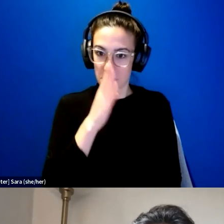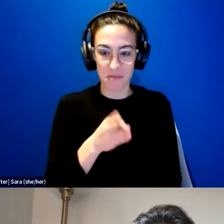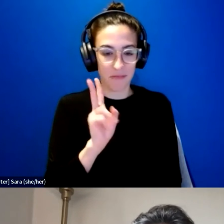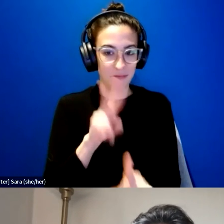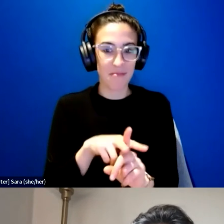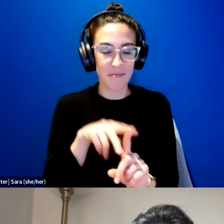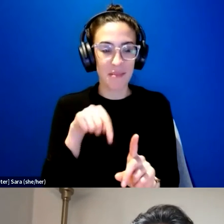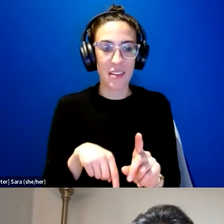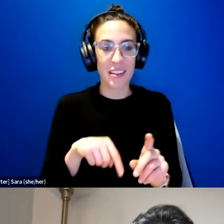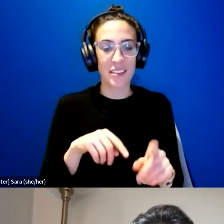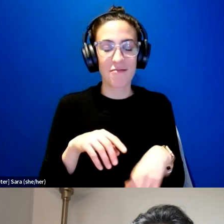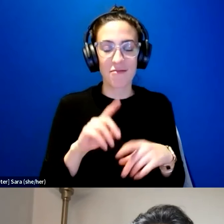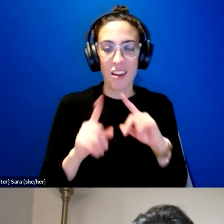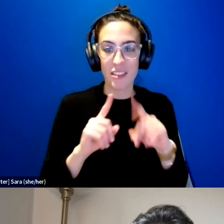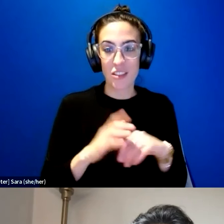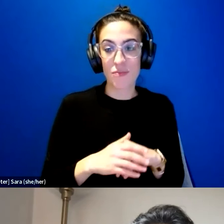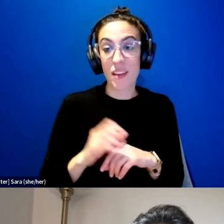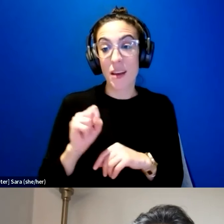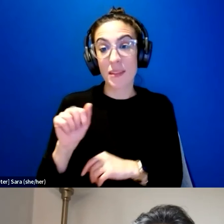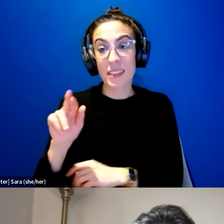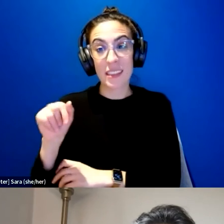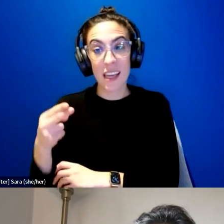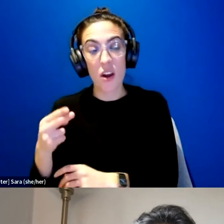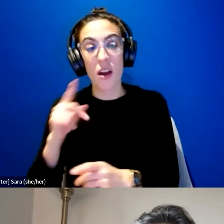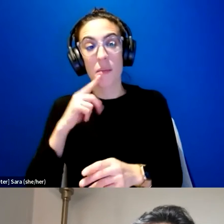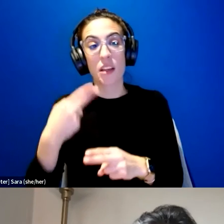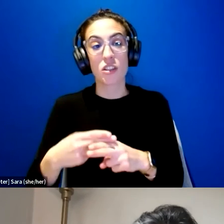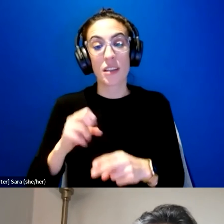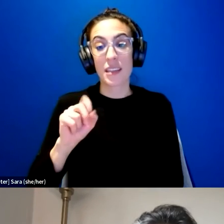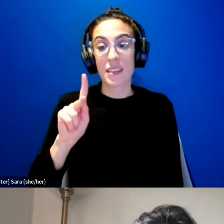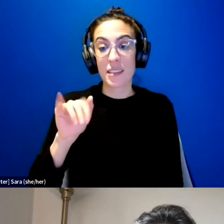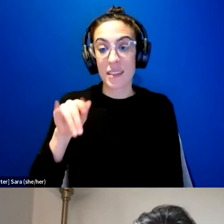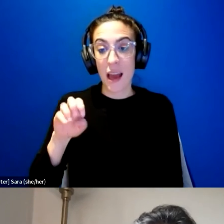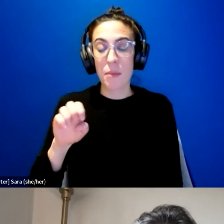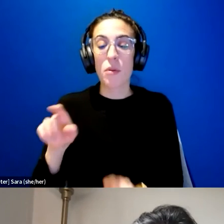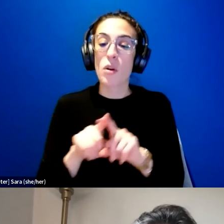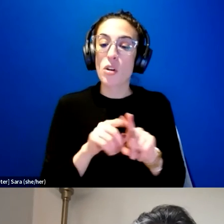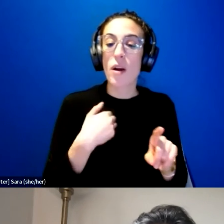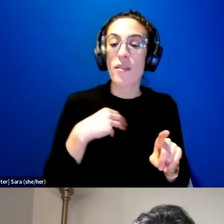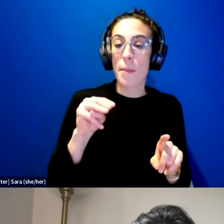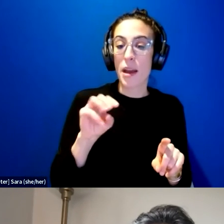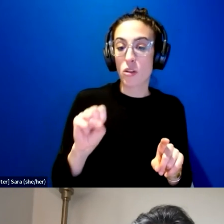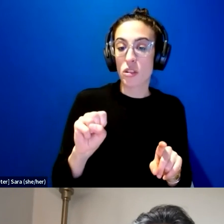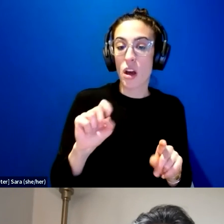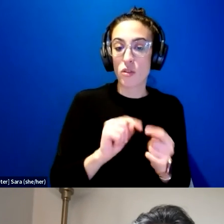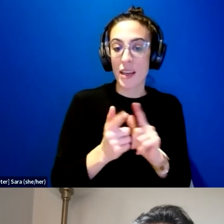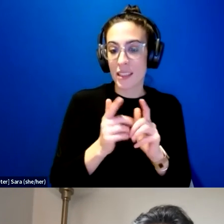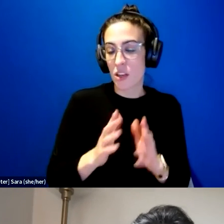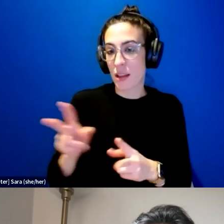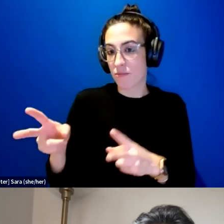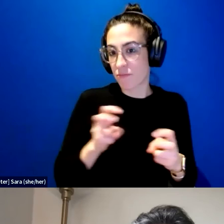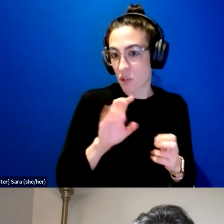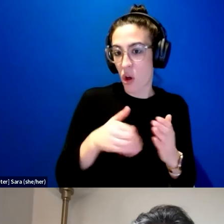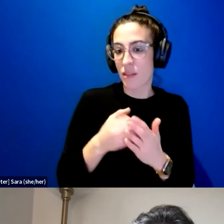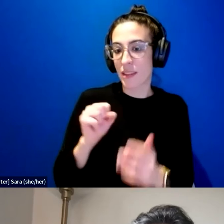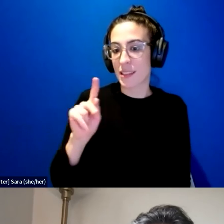And Sarah mentioned Skype. There's also Microsoft Translator, which is an app that pulls all the technology of Skype and allows multiple